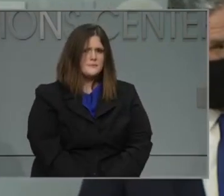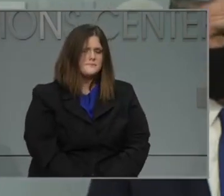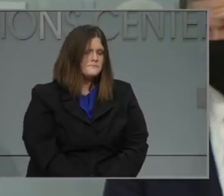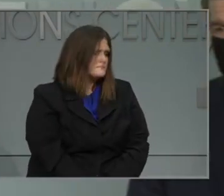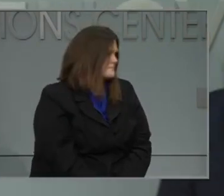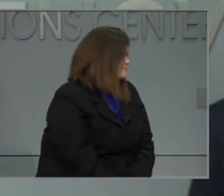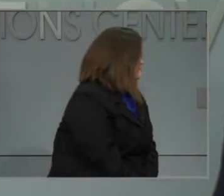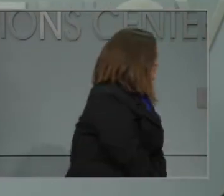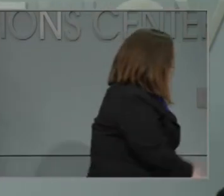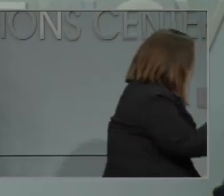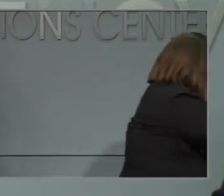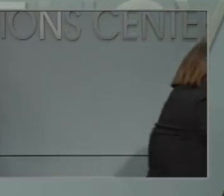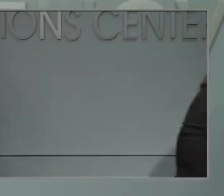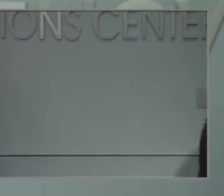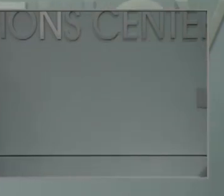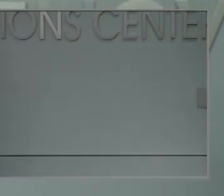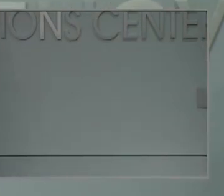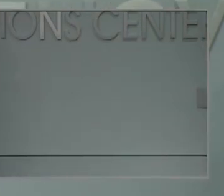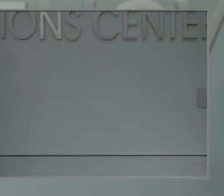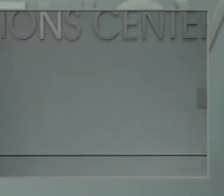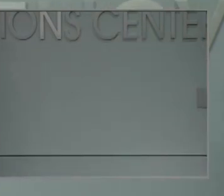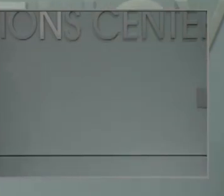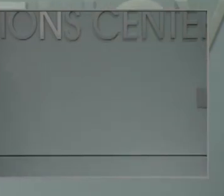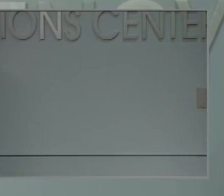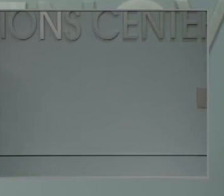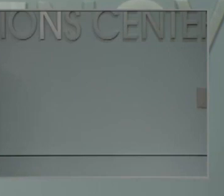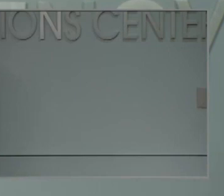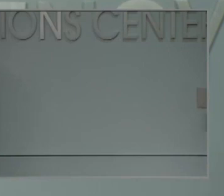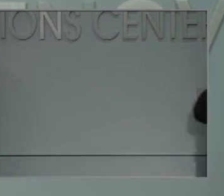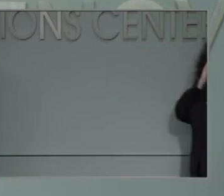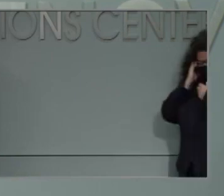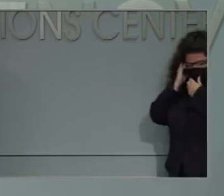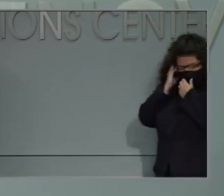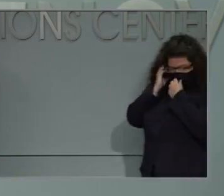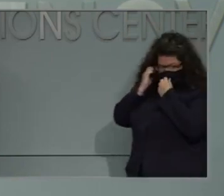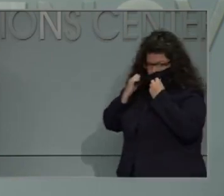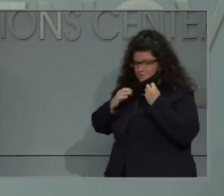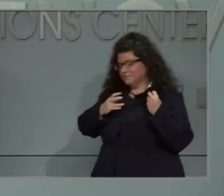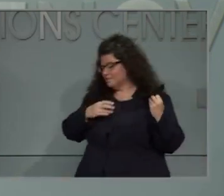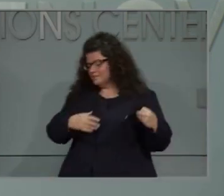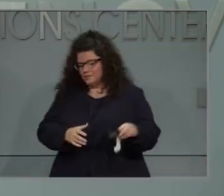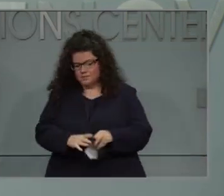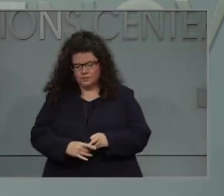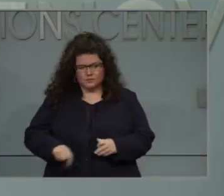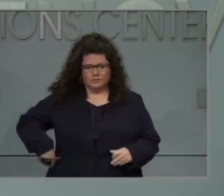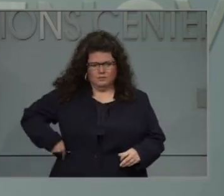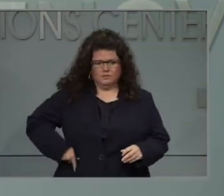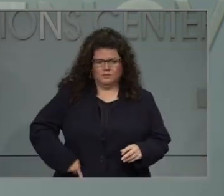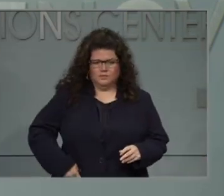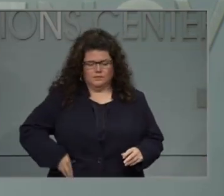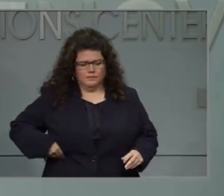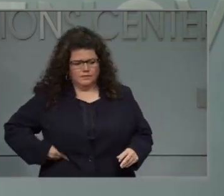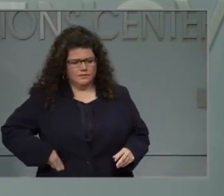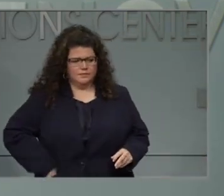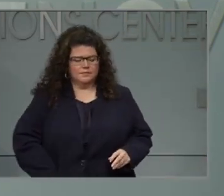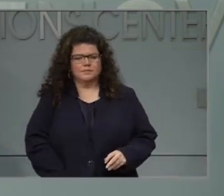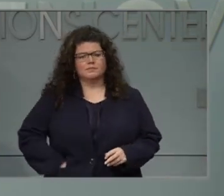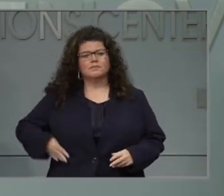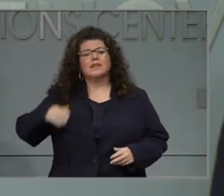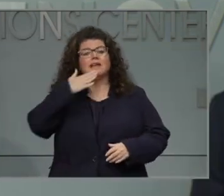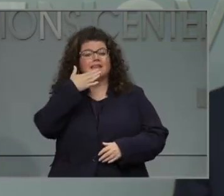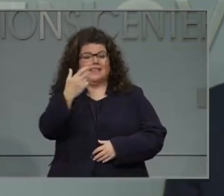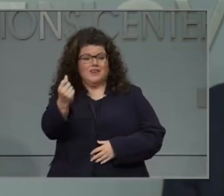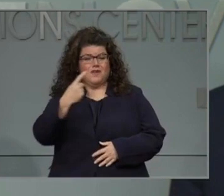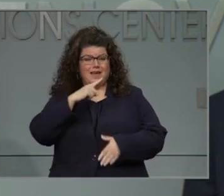Hi, Joe. Thanks for that question. So Halloween will be able to happen, but of course we'll need additional safety protocols.